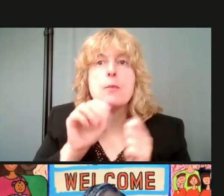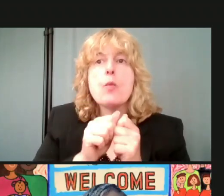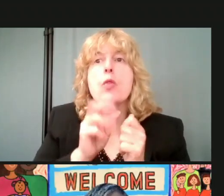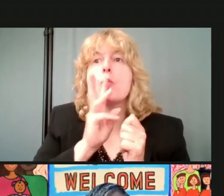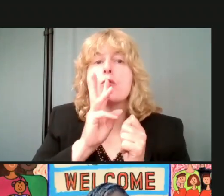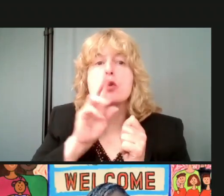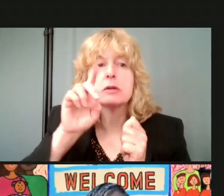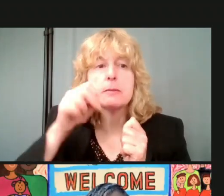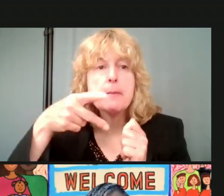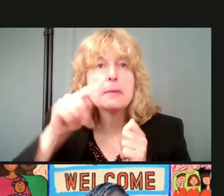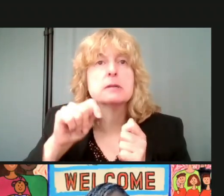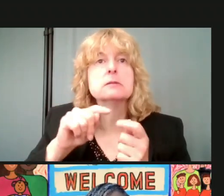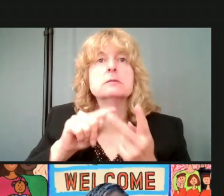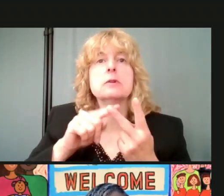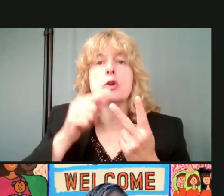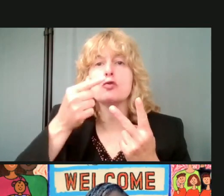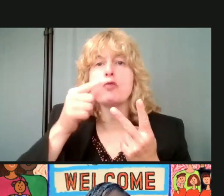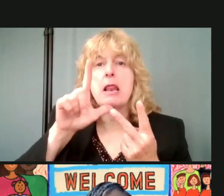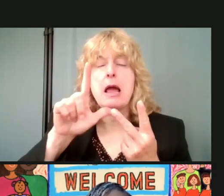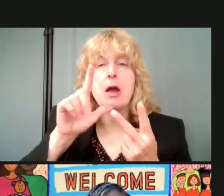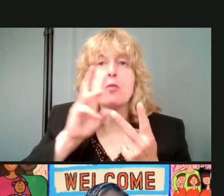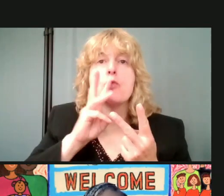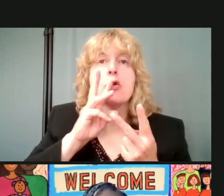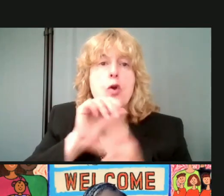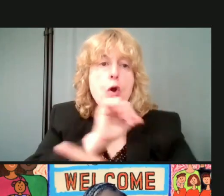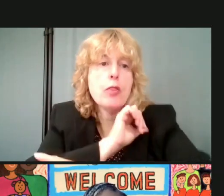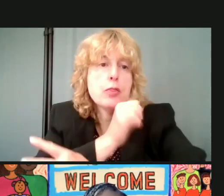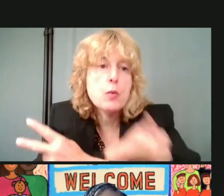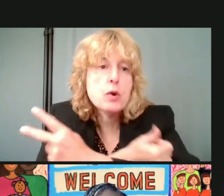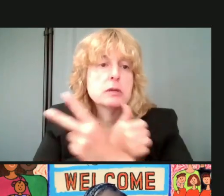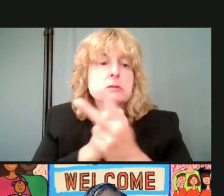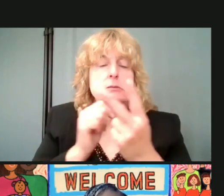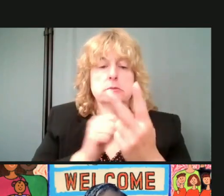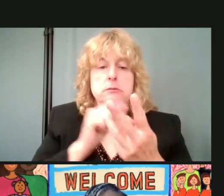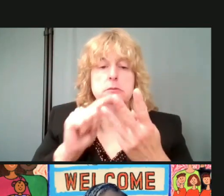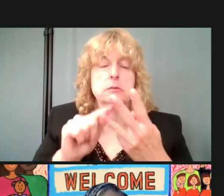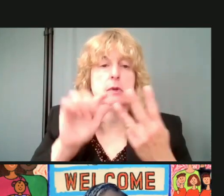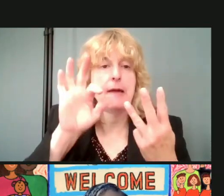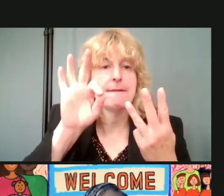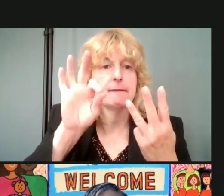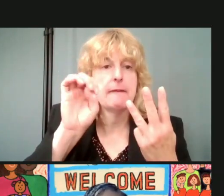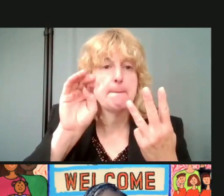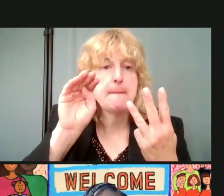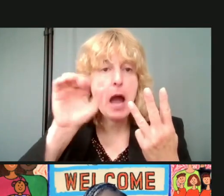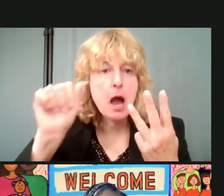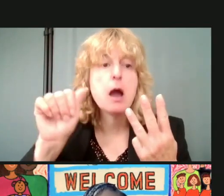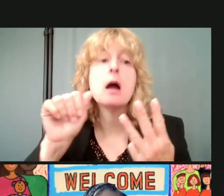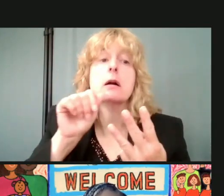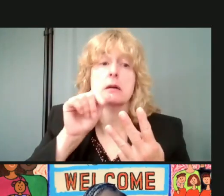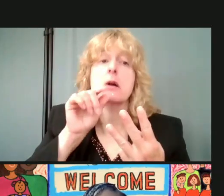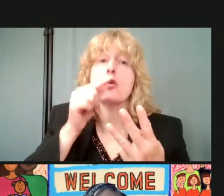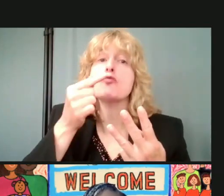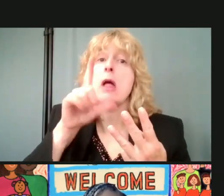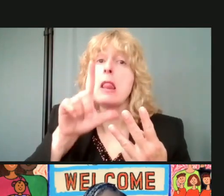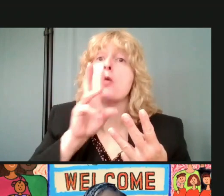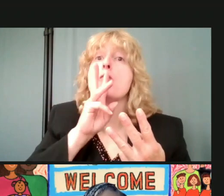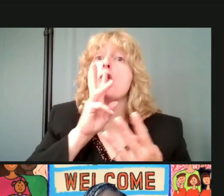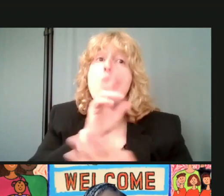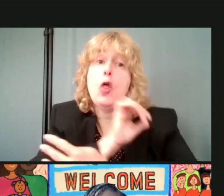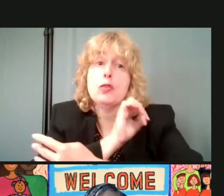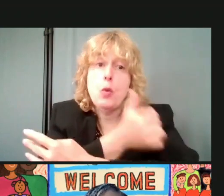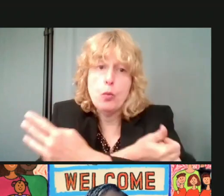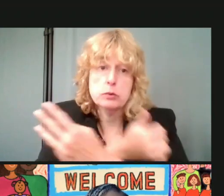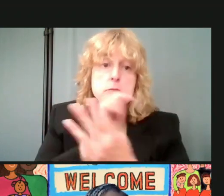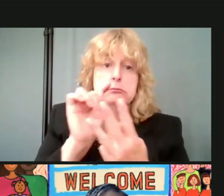Uh, now, uh, I, really emphasize to people, the Great Lakes Water Authority, because that is less well known as